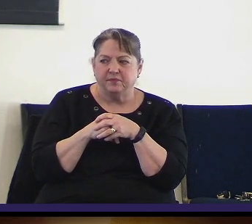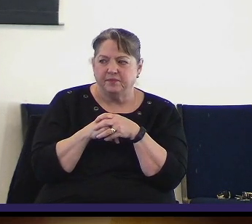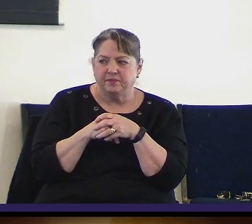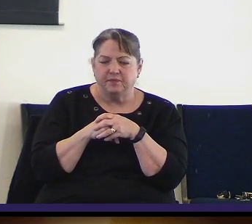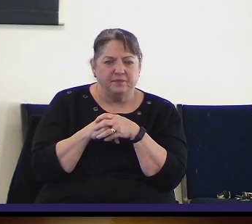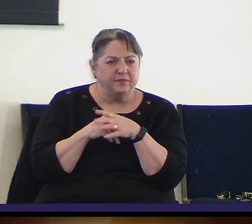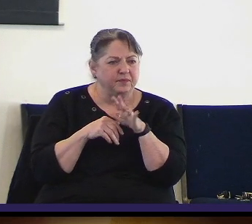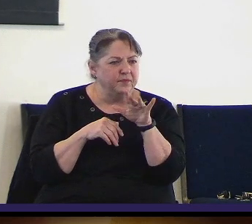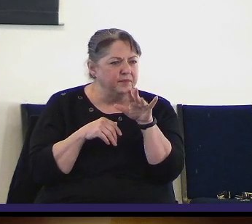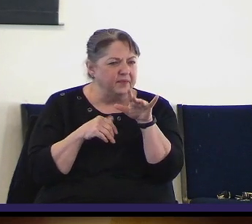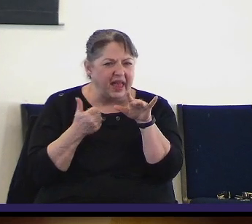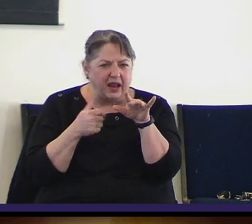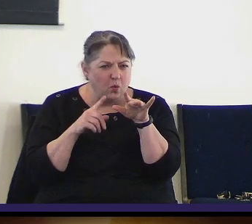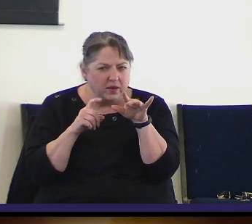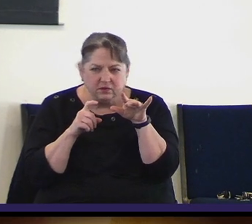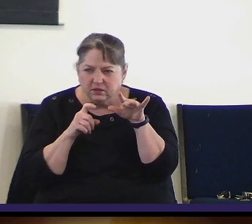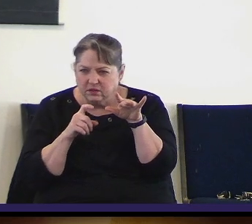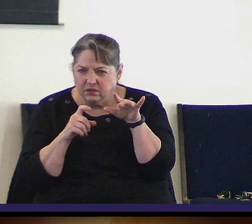Any questions?